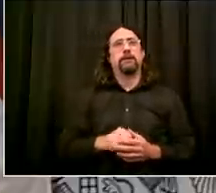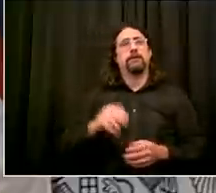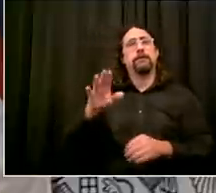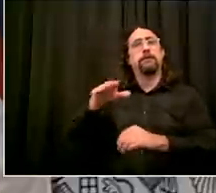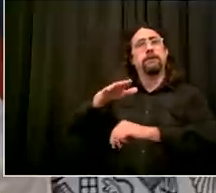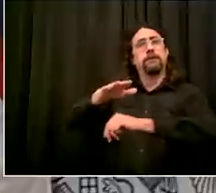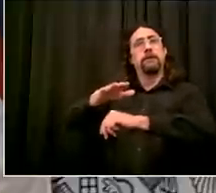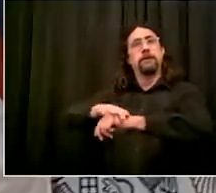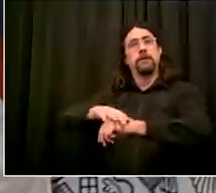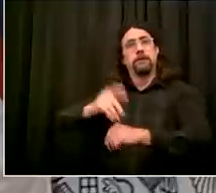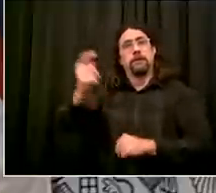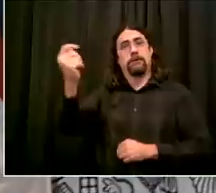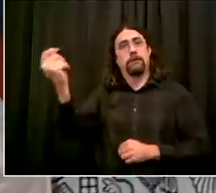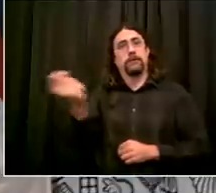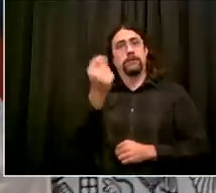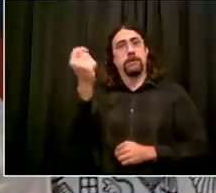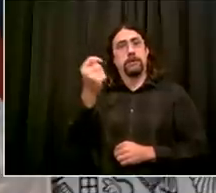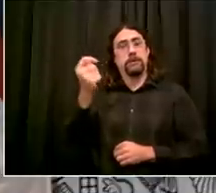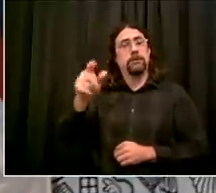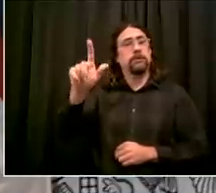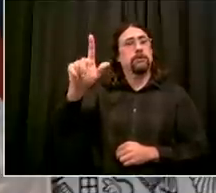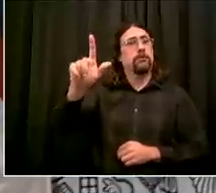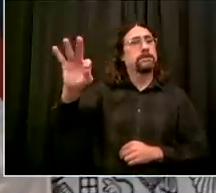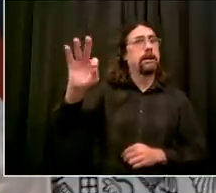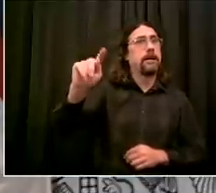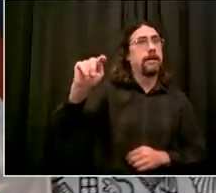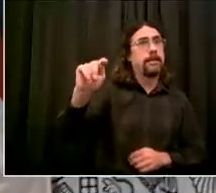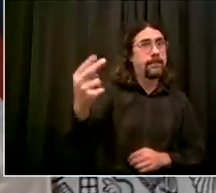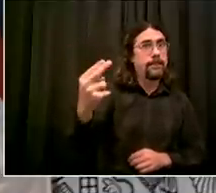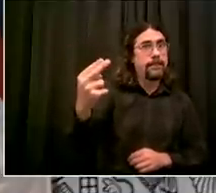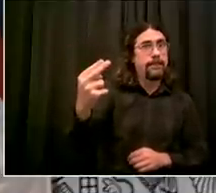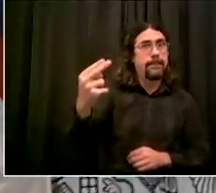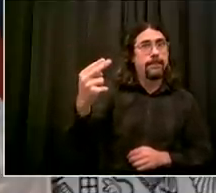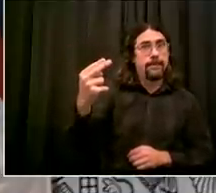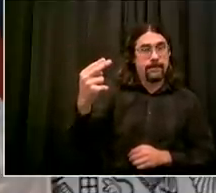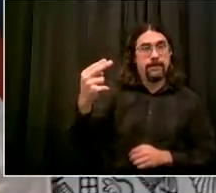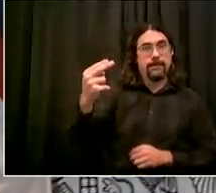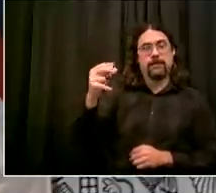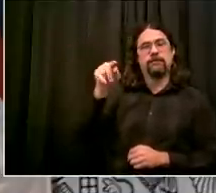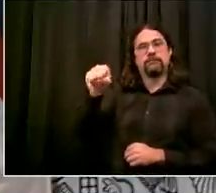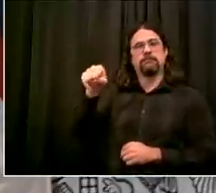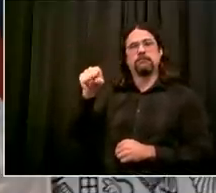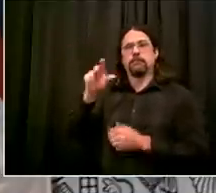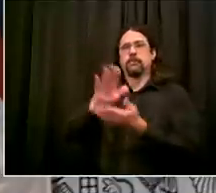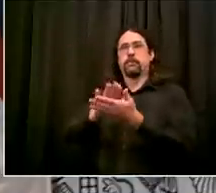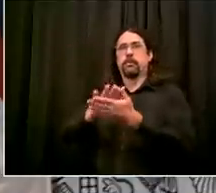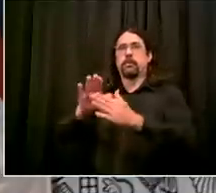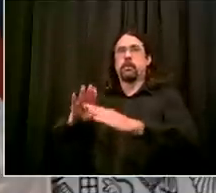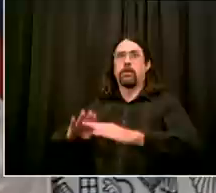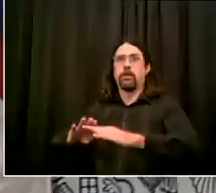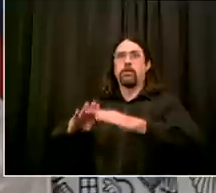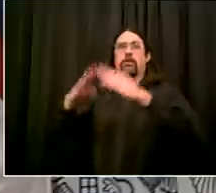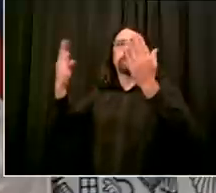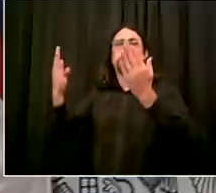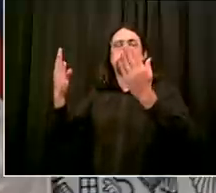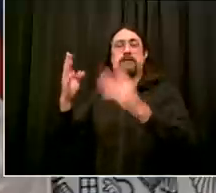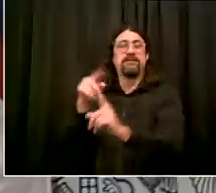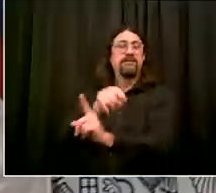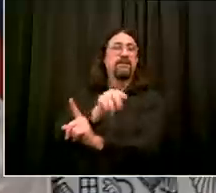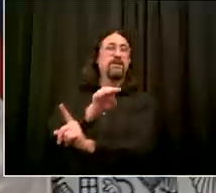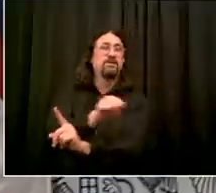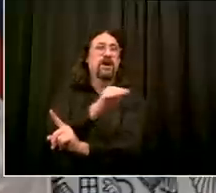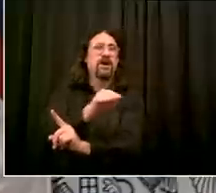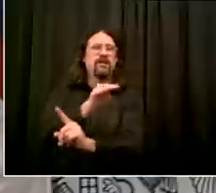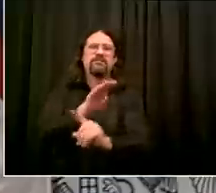and then Thursday the first is the first day back for middle schools and high schools so I want to make sure everyone